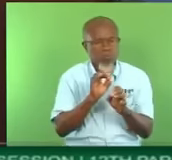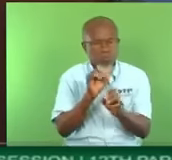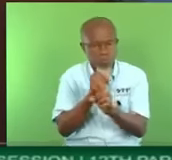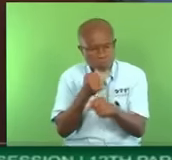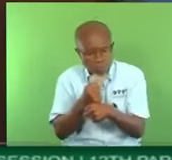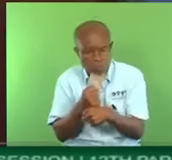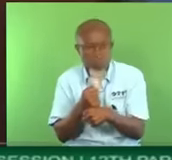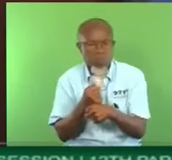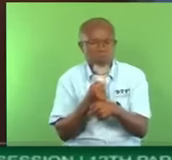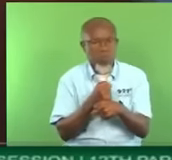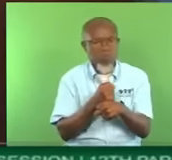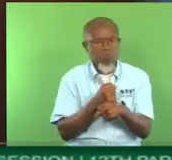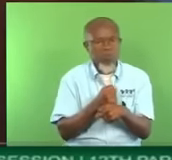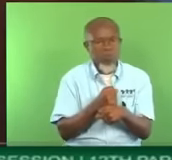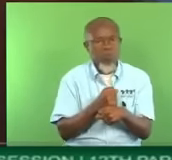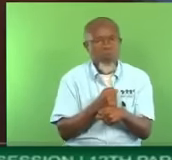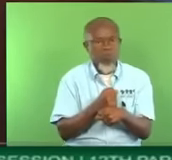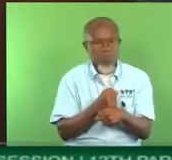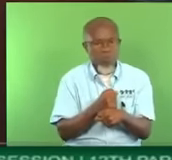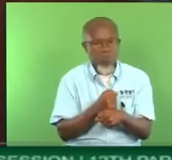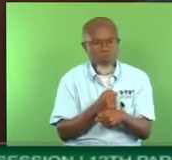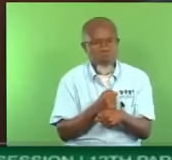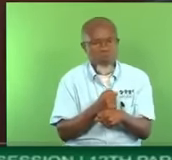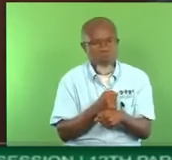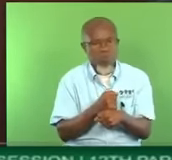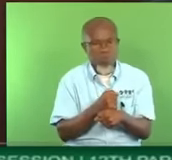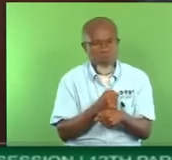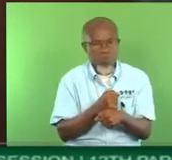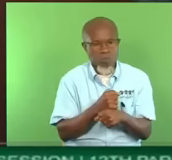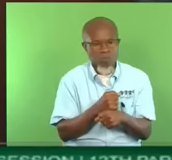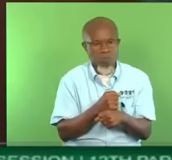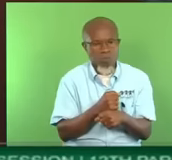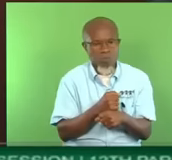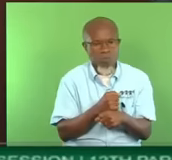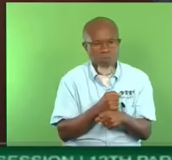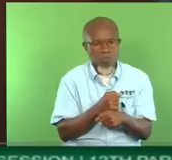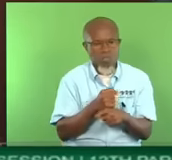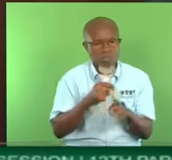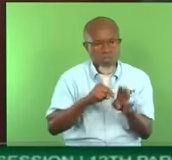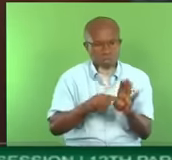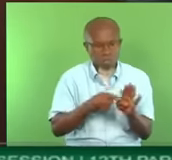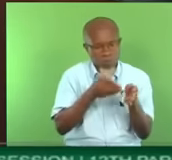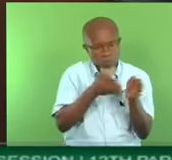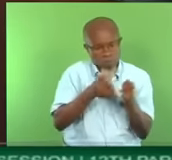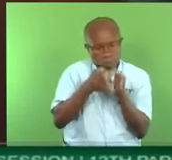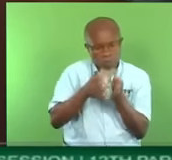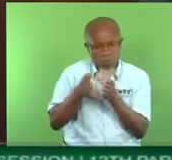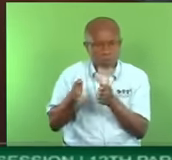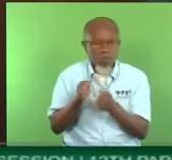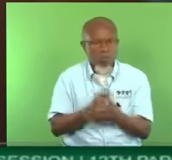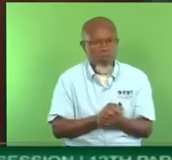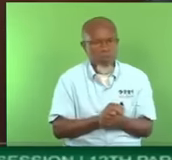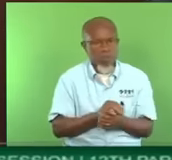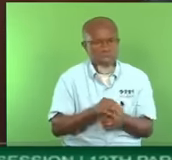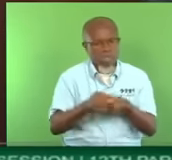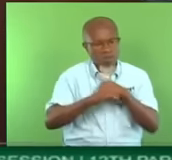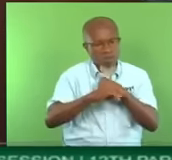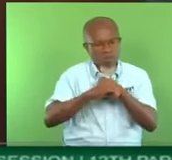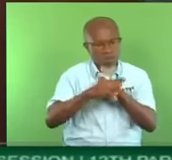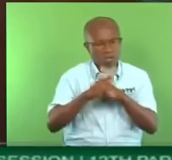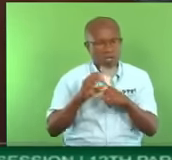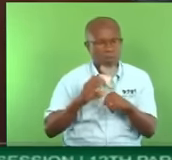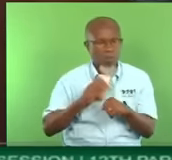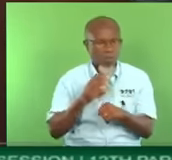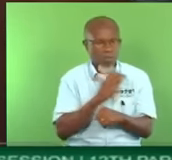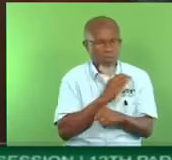We said they signed the MOU, a committee is being formed. That is the announcement that we are waiting. Advisory committee. Advisory committee. That is like an advisory